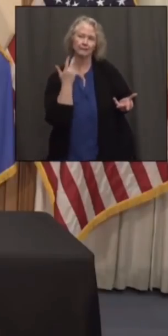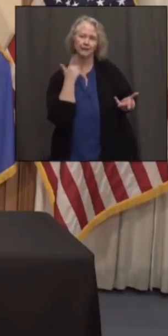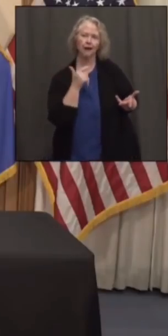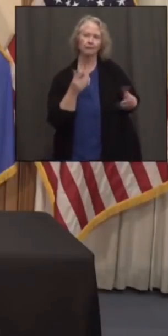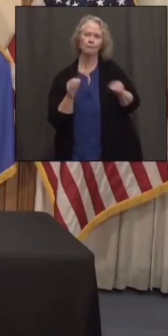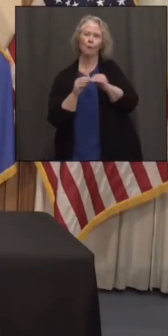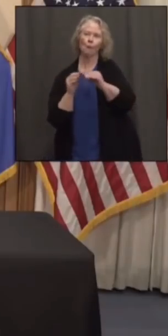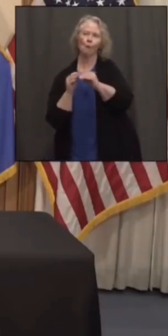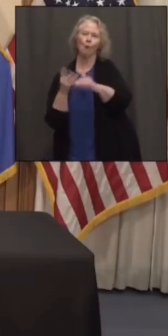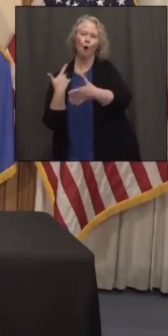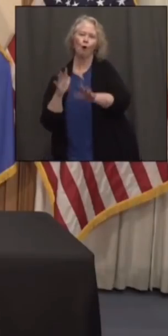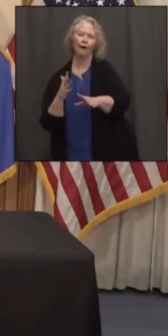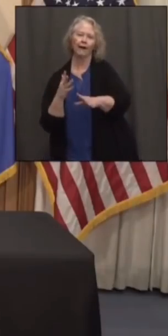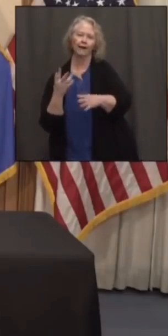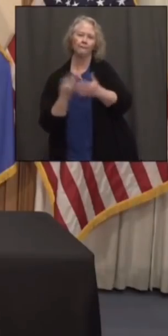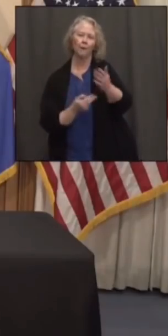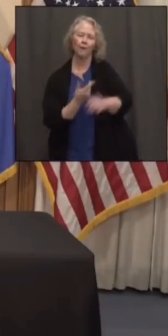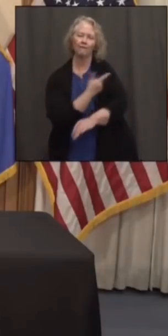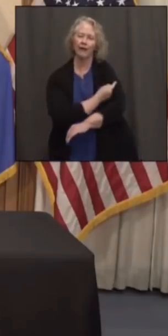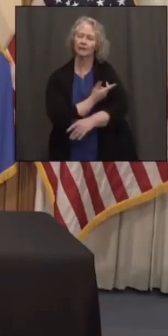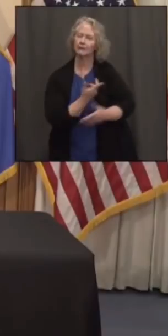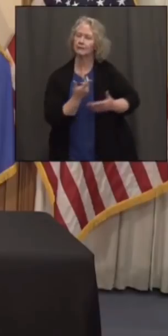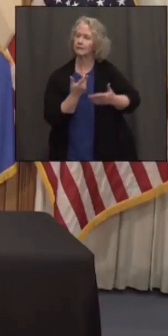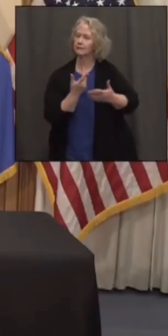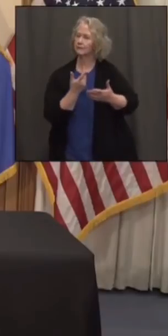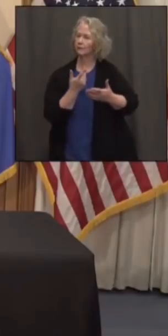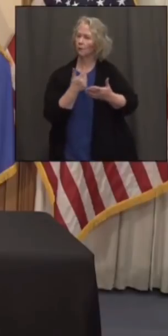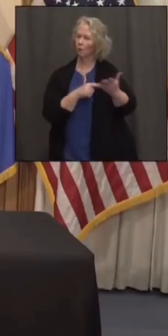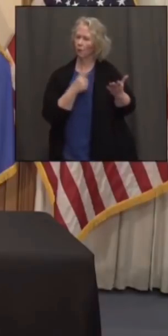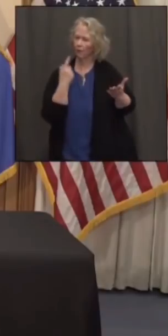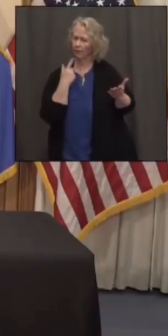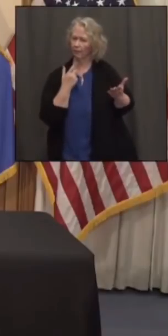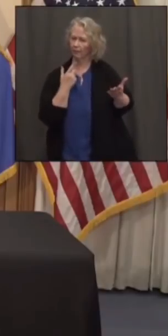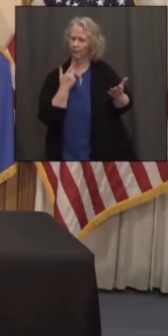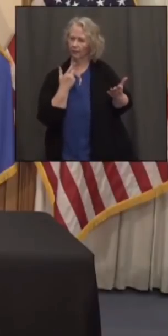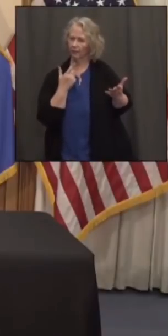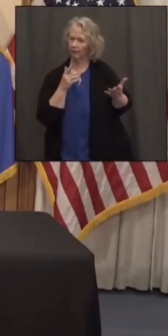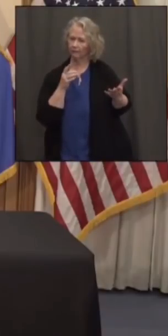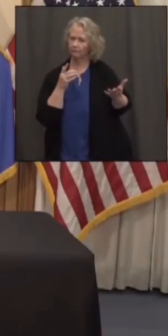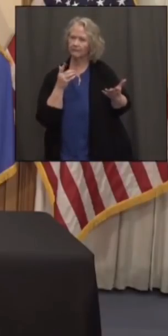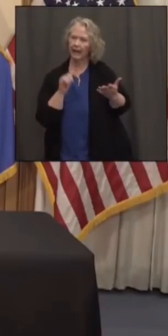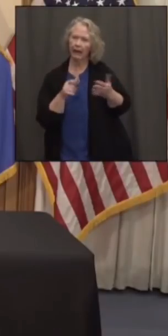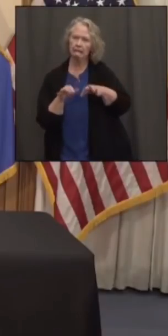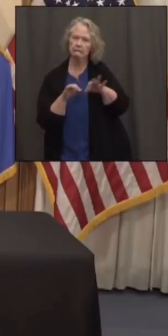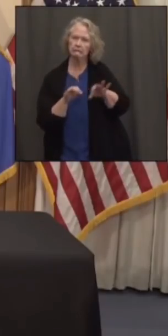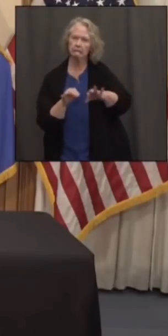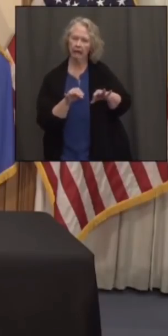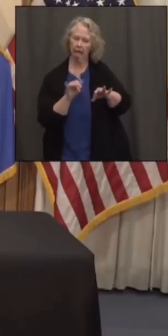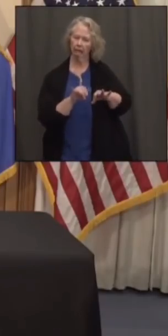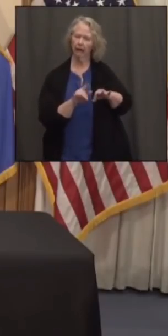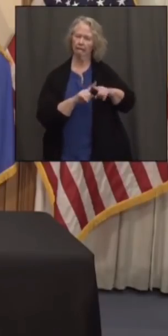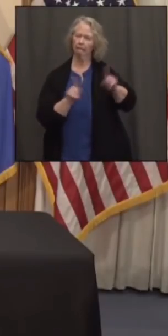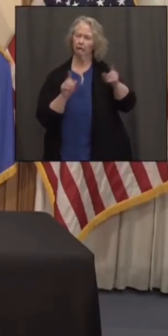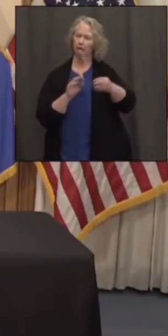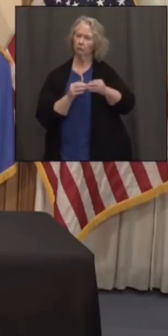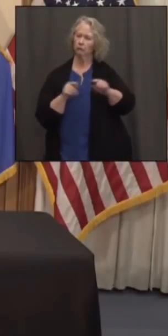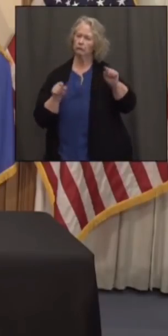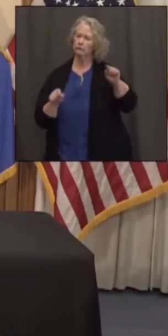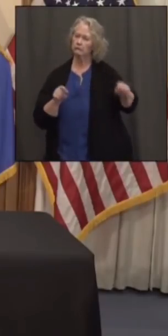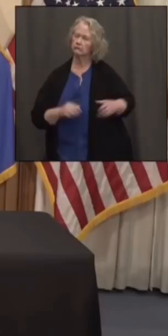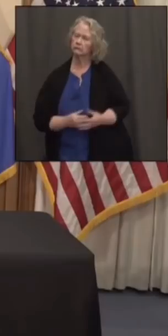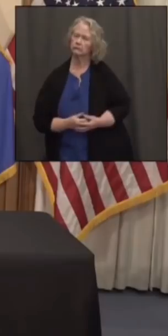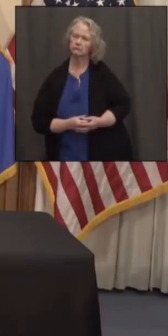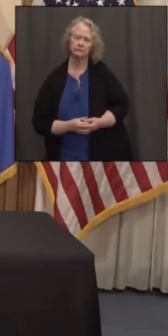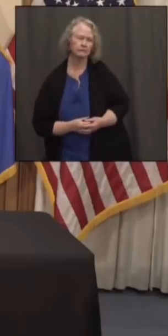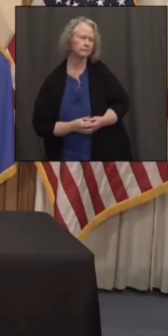there anything else? What other factors do you think are in that sort of, I don't know if discrepancy is the right word, but there certainly is a difference